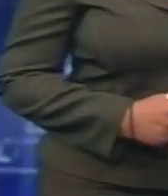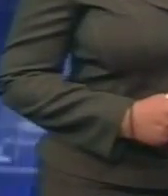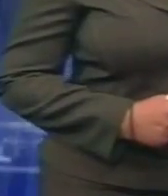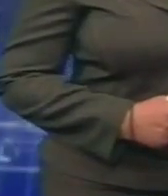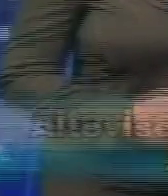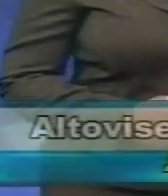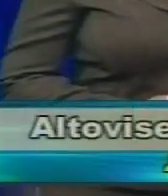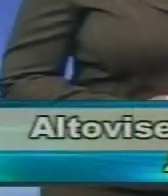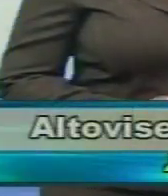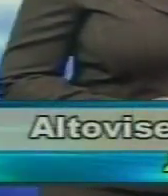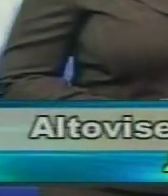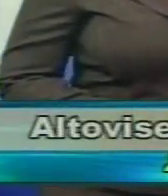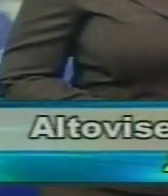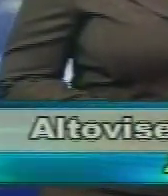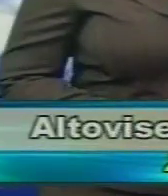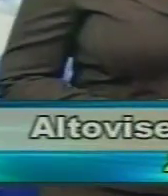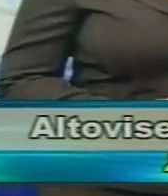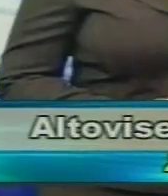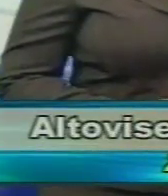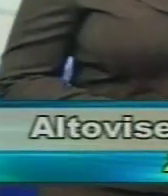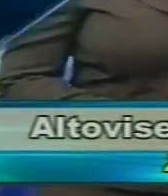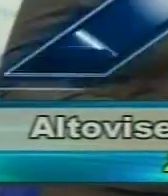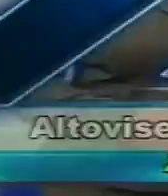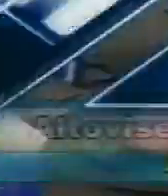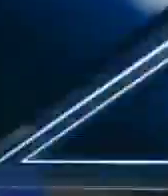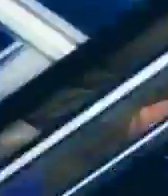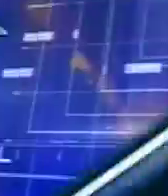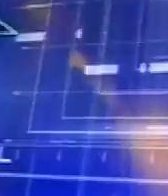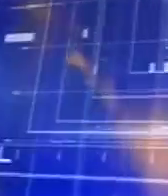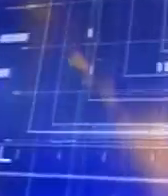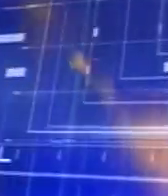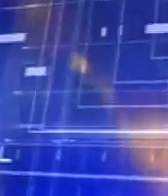sponsored by Royal Fidelity. I'm Altavis Monnings. Thanks so much for watching.